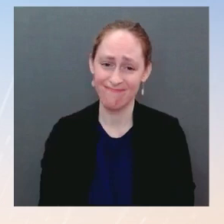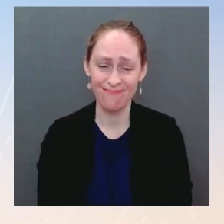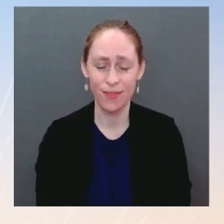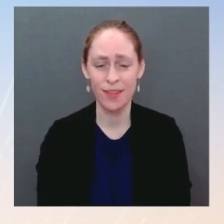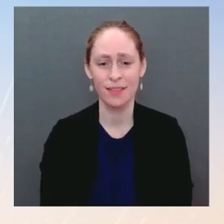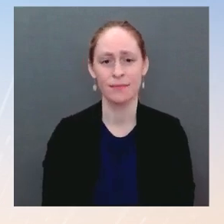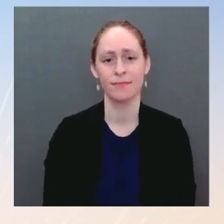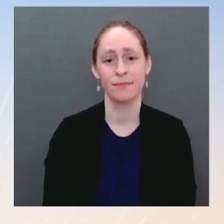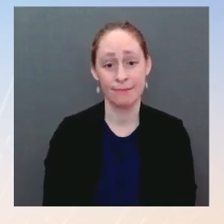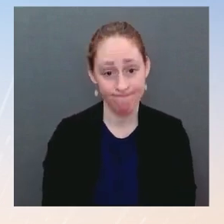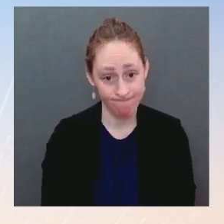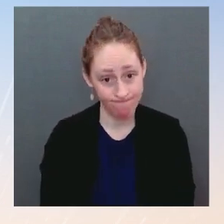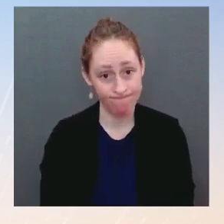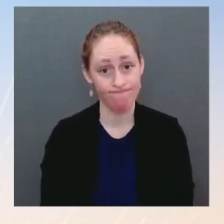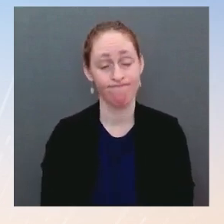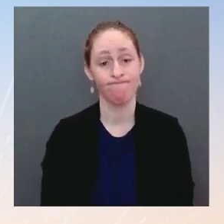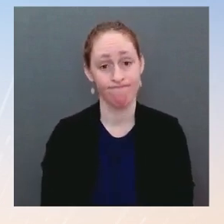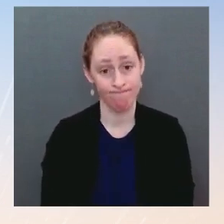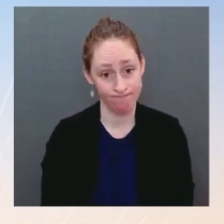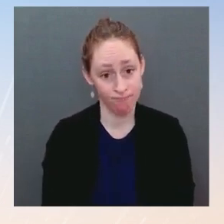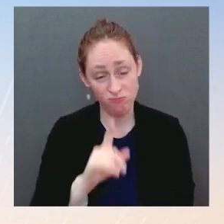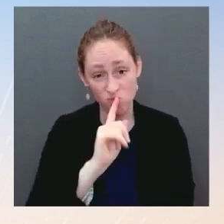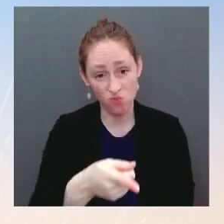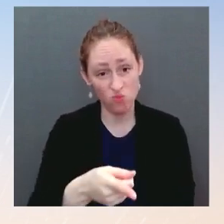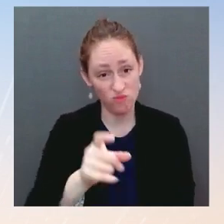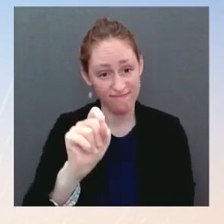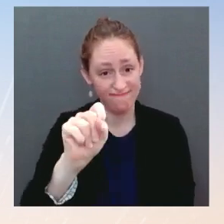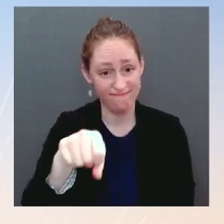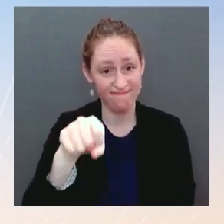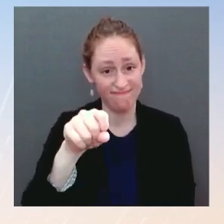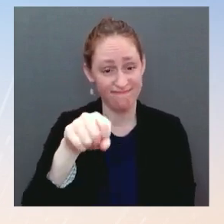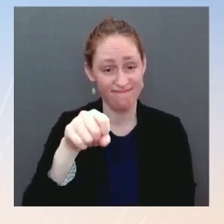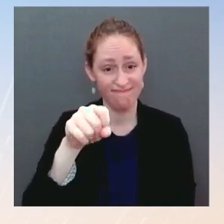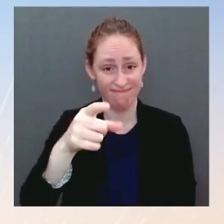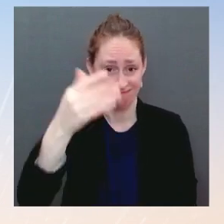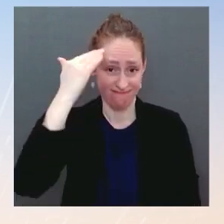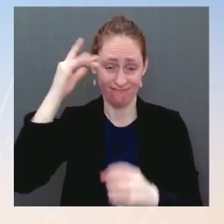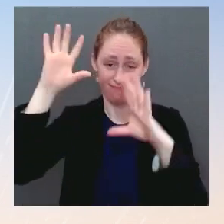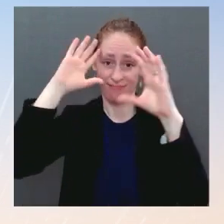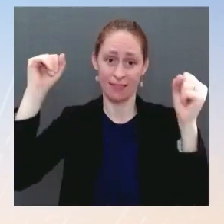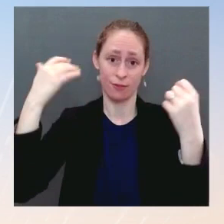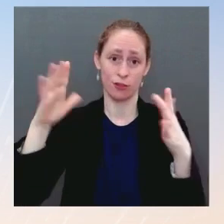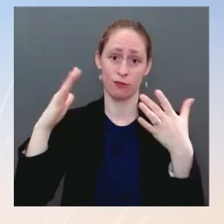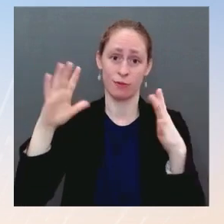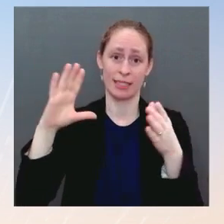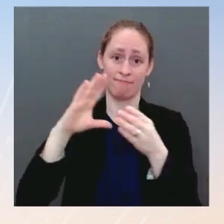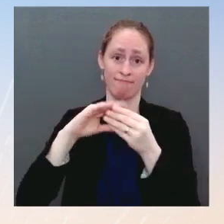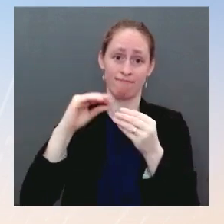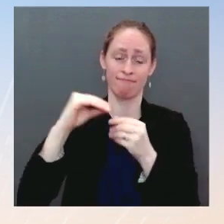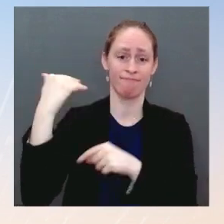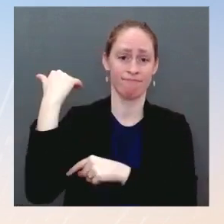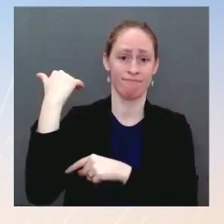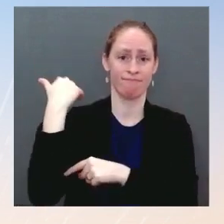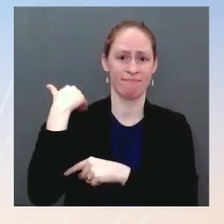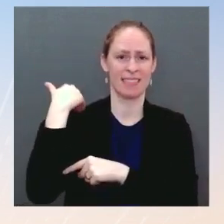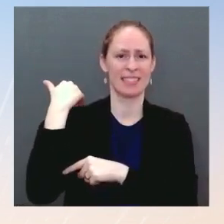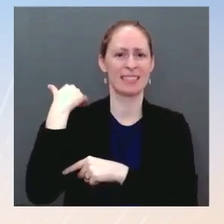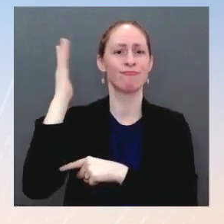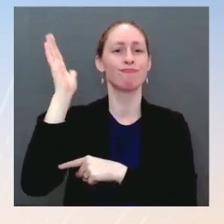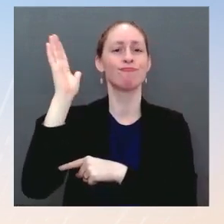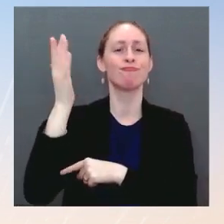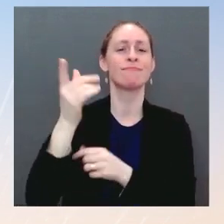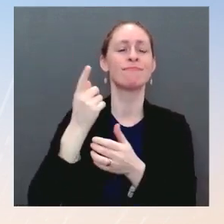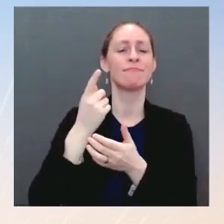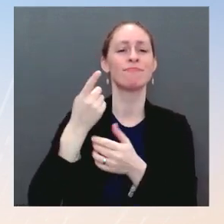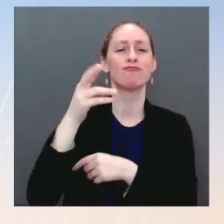conference last week as well. But I would also note that last year, President Biden won confirmation of the most judges in his first year in office